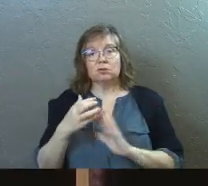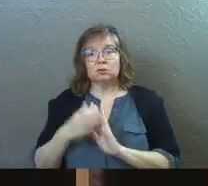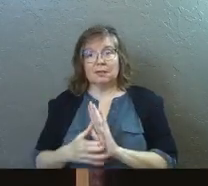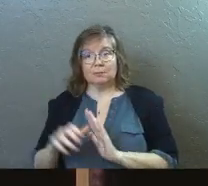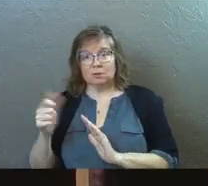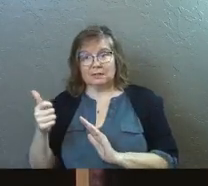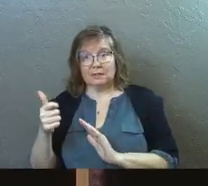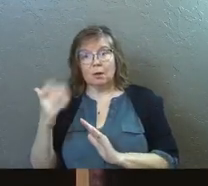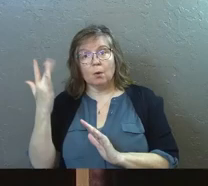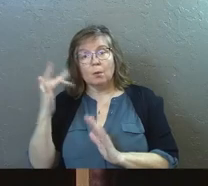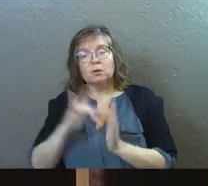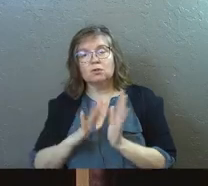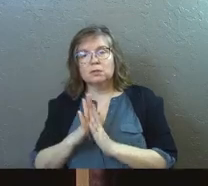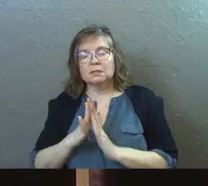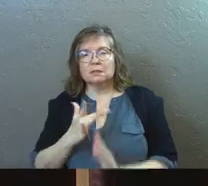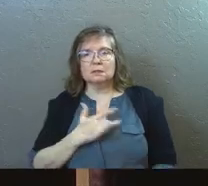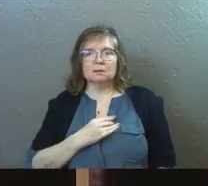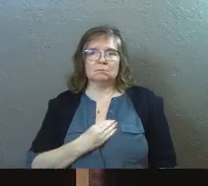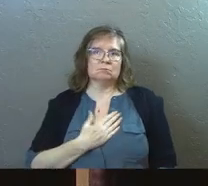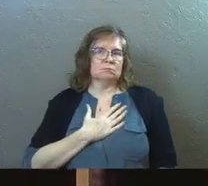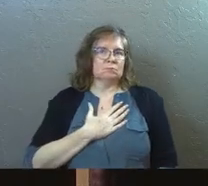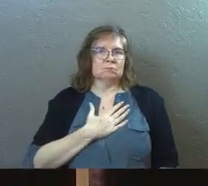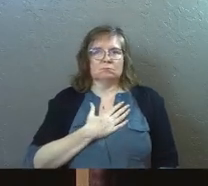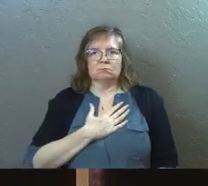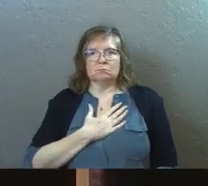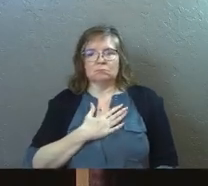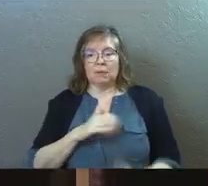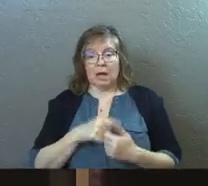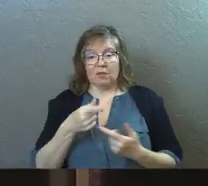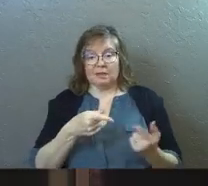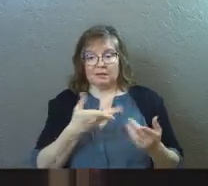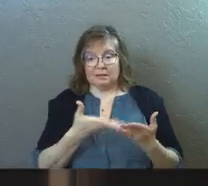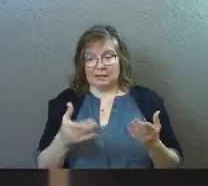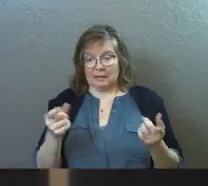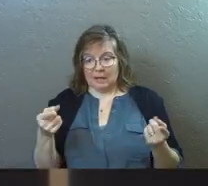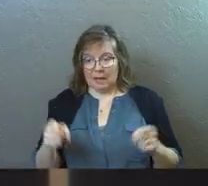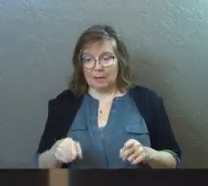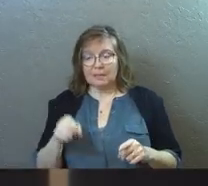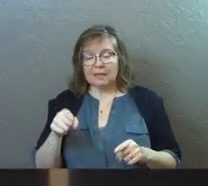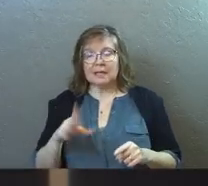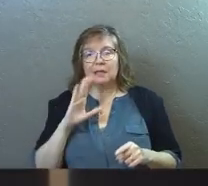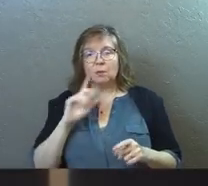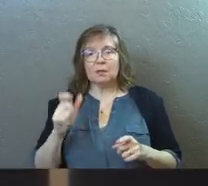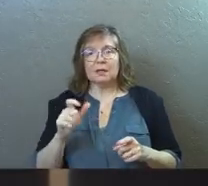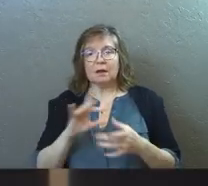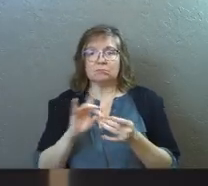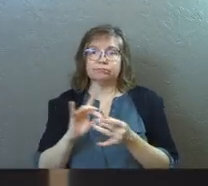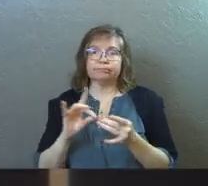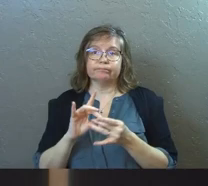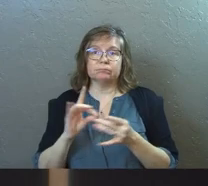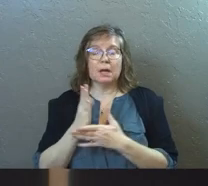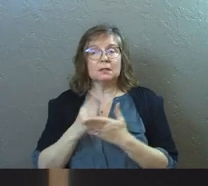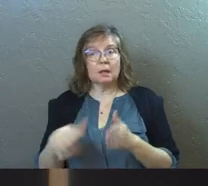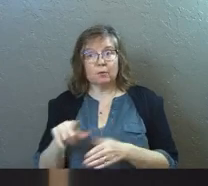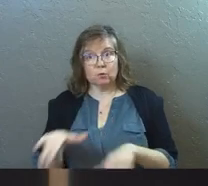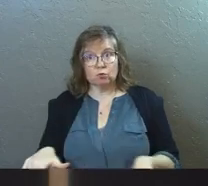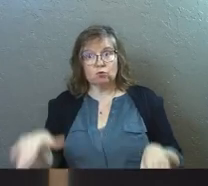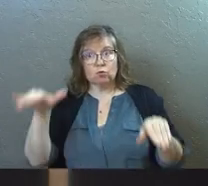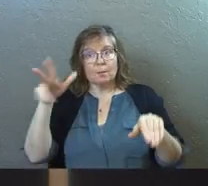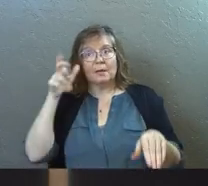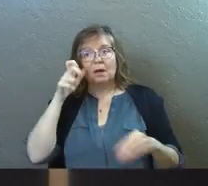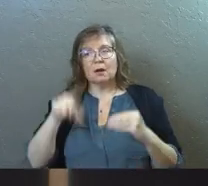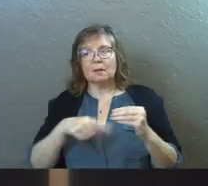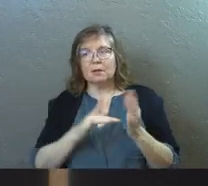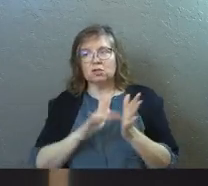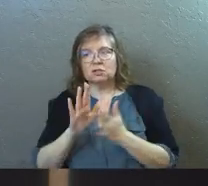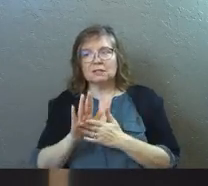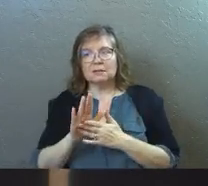because Jesus is so moved by the way that this whole thing went down that he's going to give commentary. And some of you grew up hearing